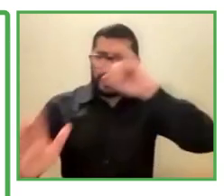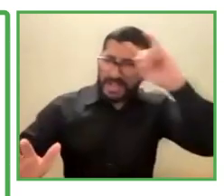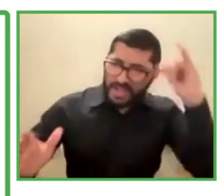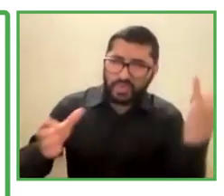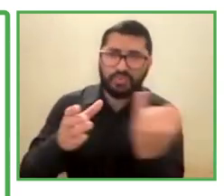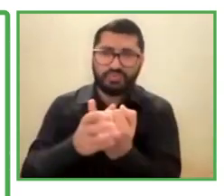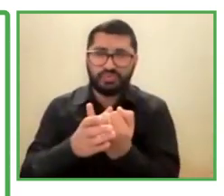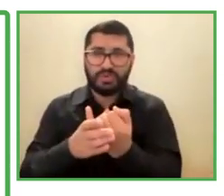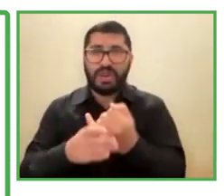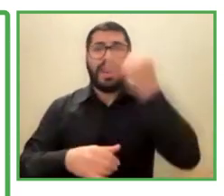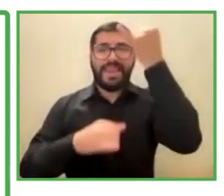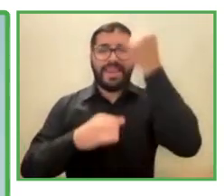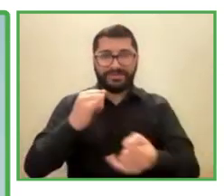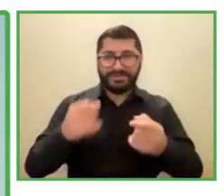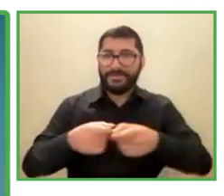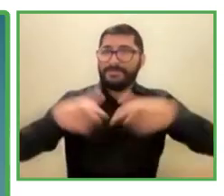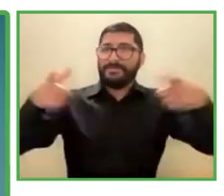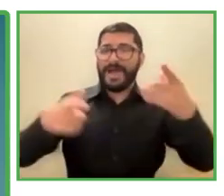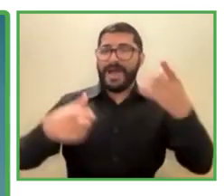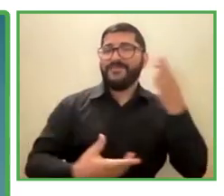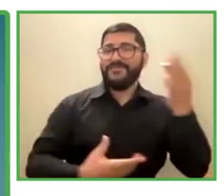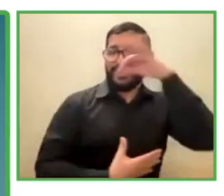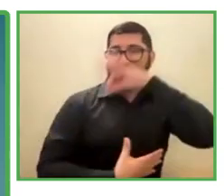do things much better. Thank you.